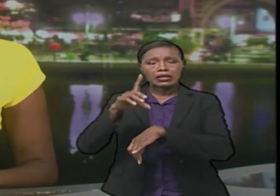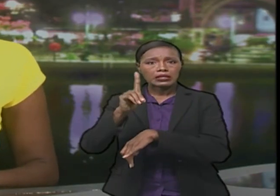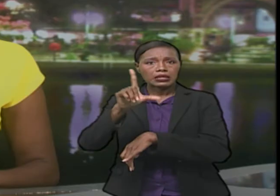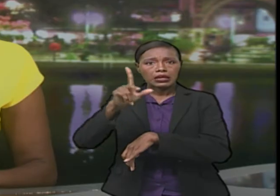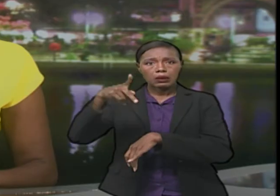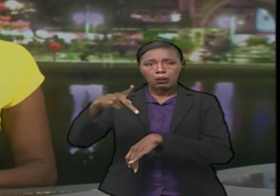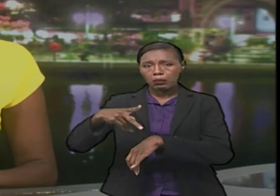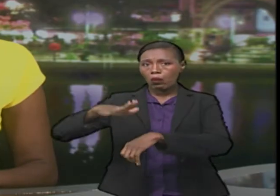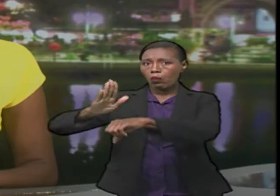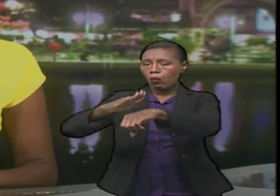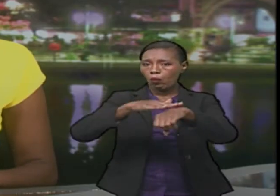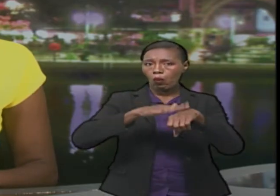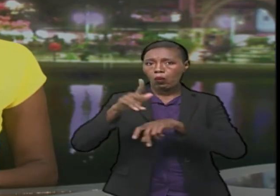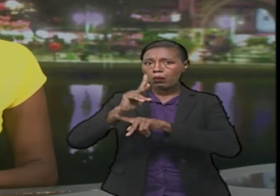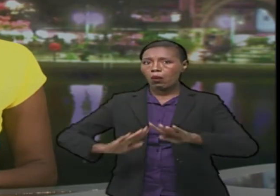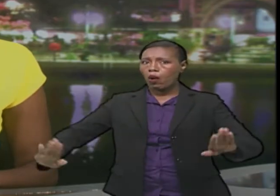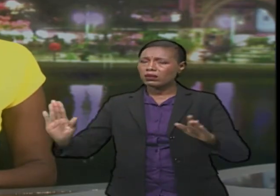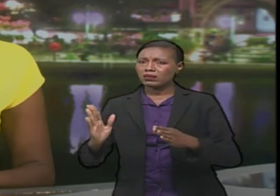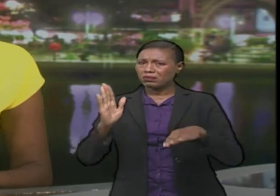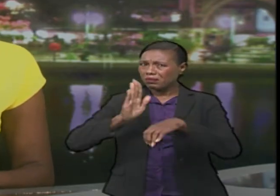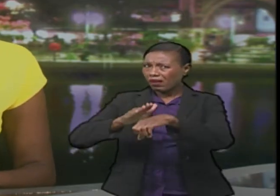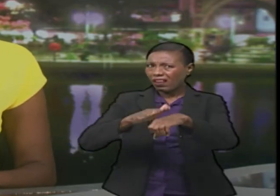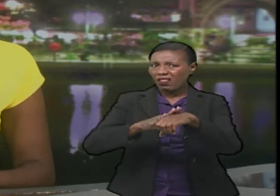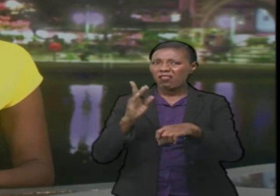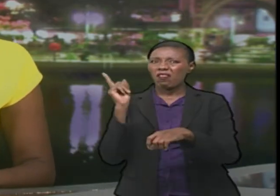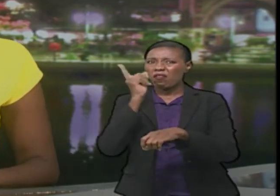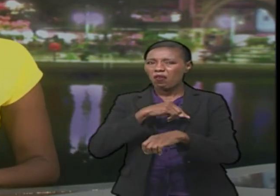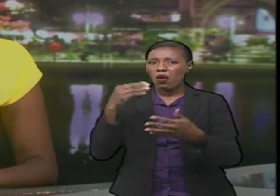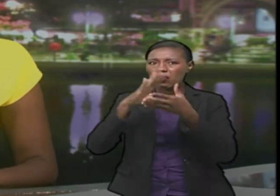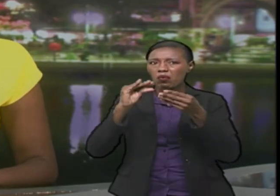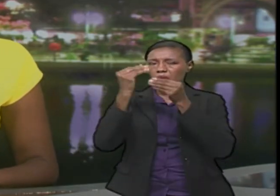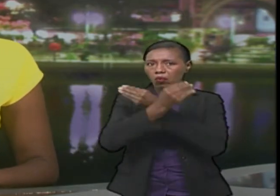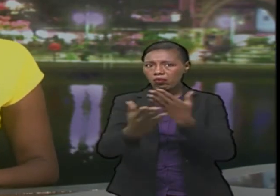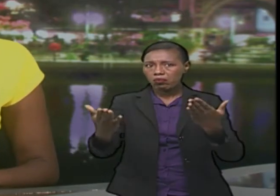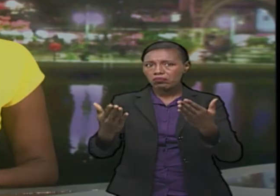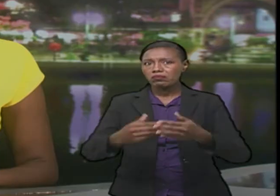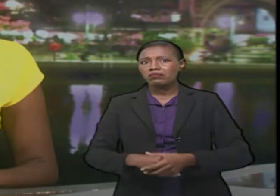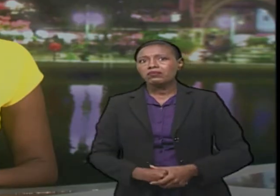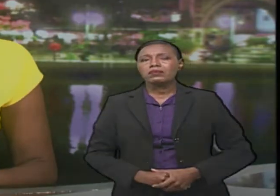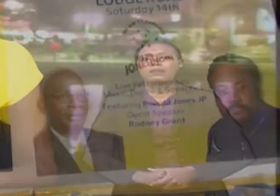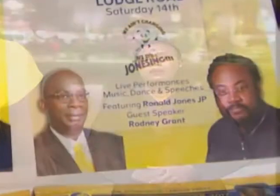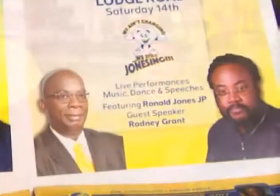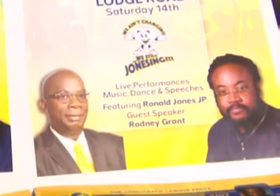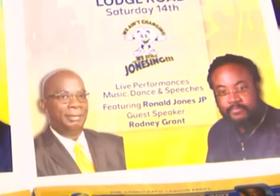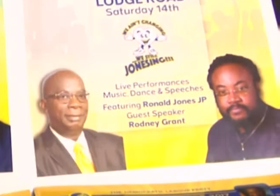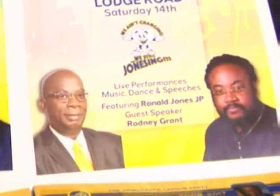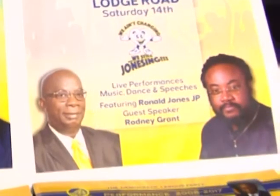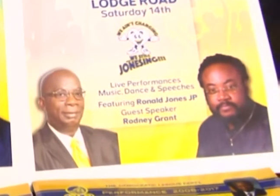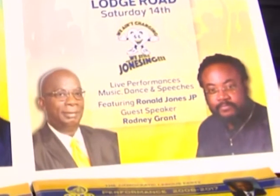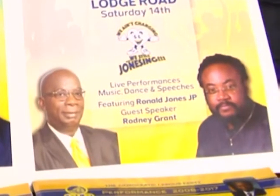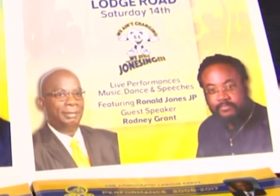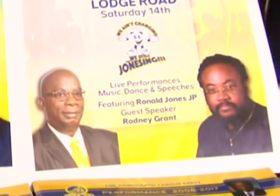Labour Party is warning Barbadians to beware of fake news. This as an edited version of a poster for a